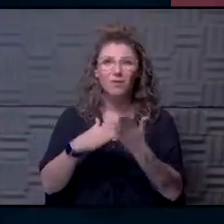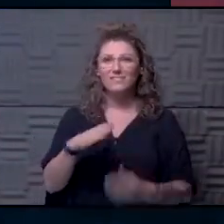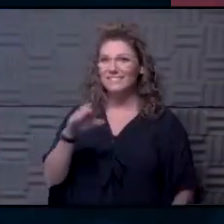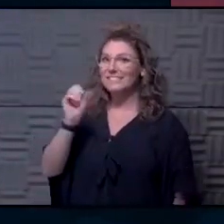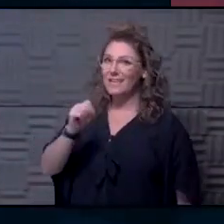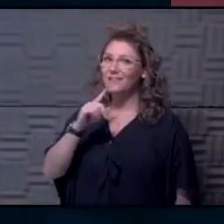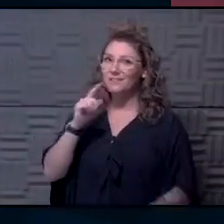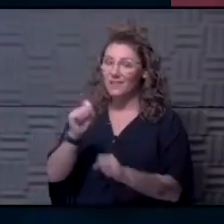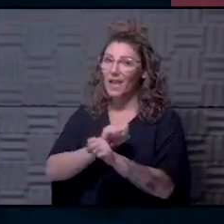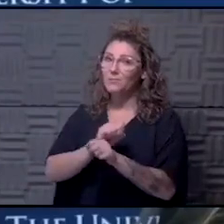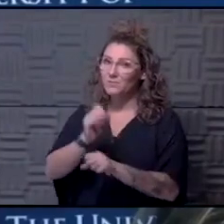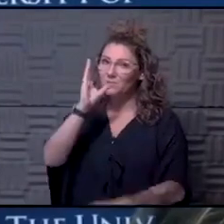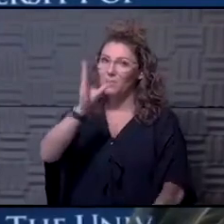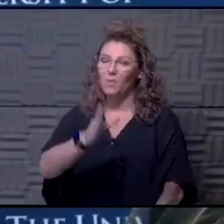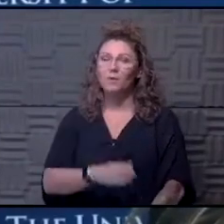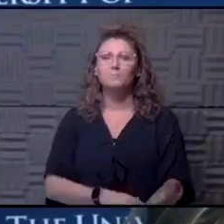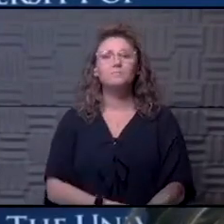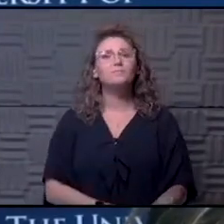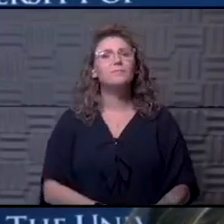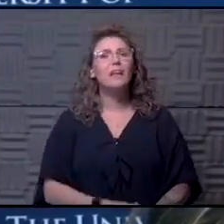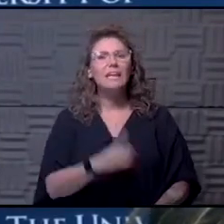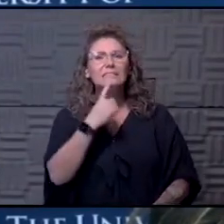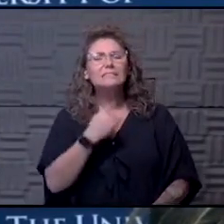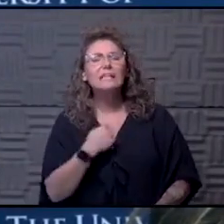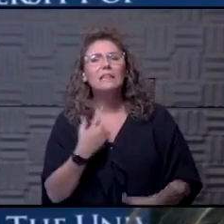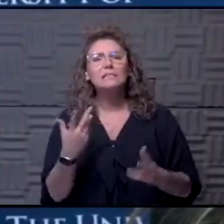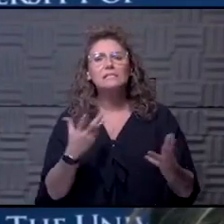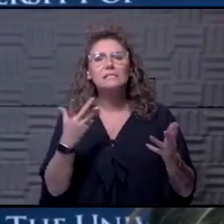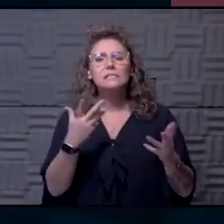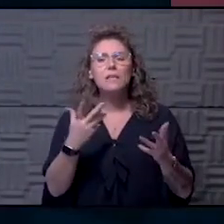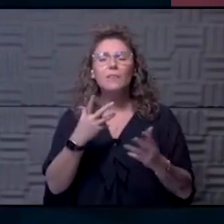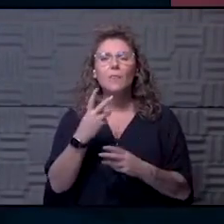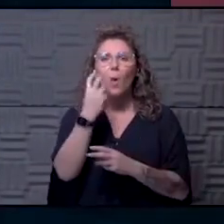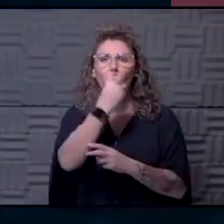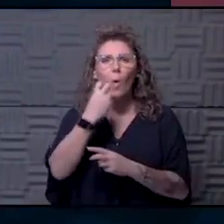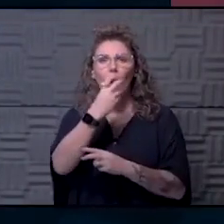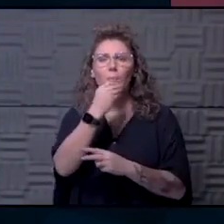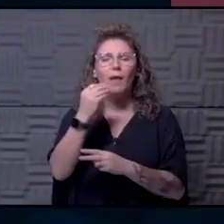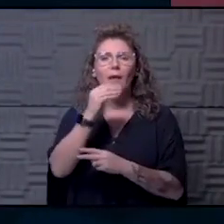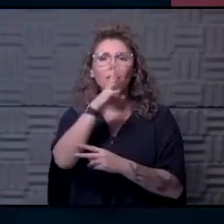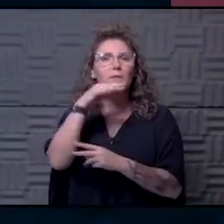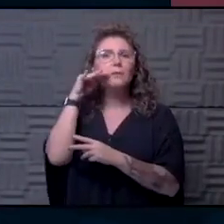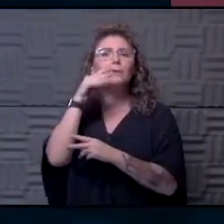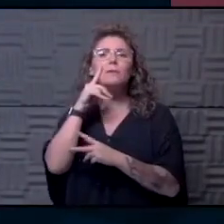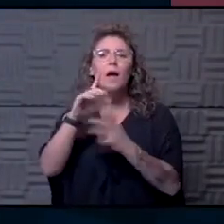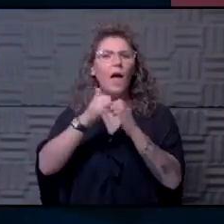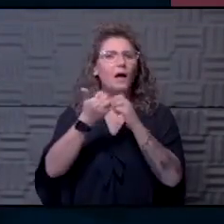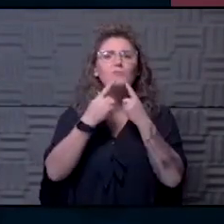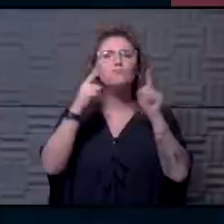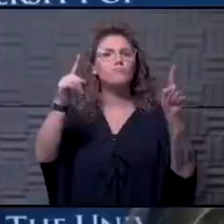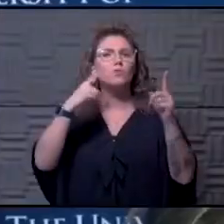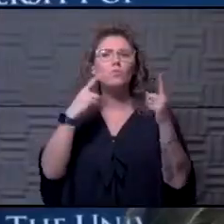They absolutely would be. And tell us a little bit about the oral therapy and the inhaled one. How do they work? What do they do?